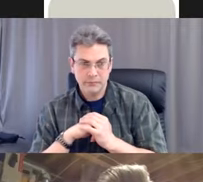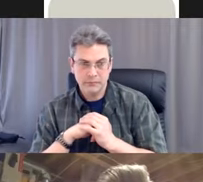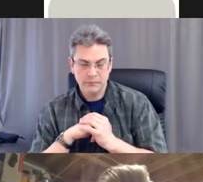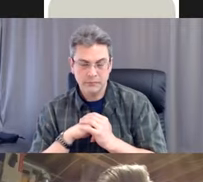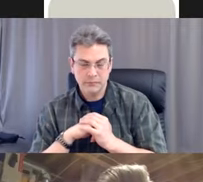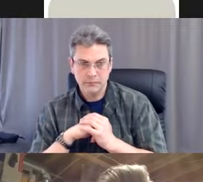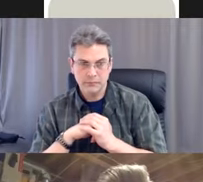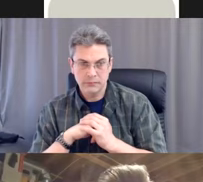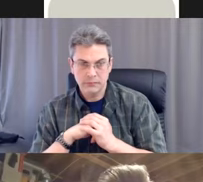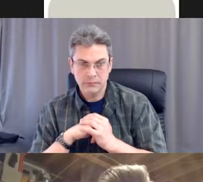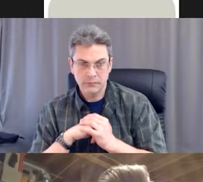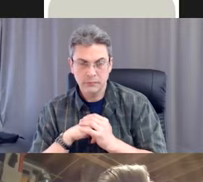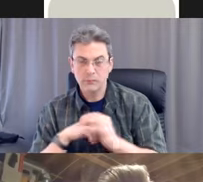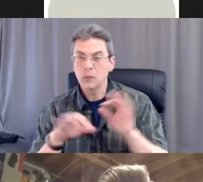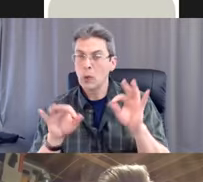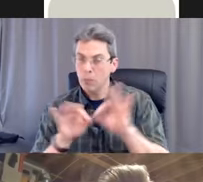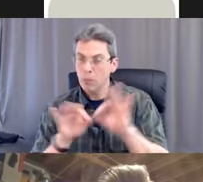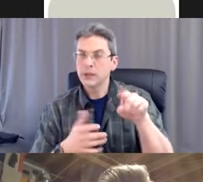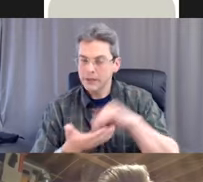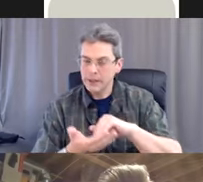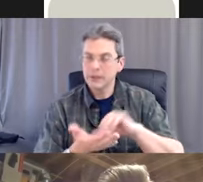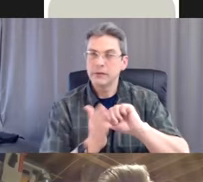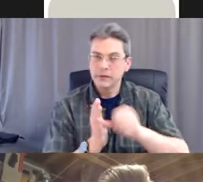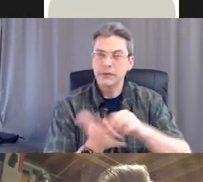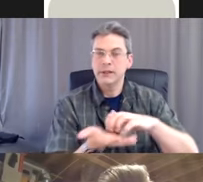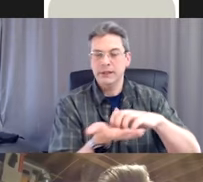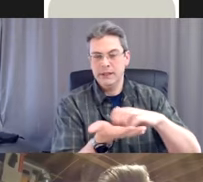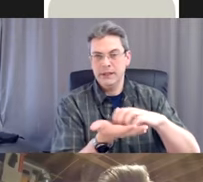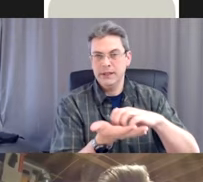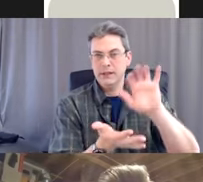Rub the fingertips of each hand in your opposite palm.